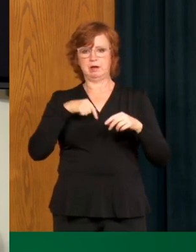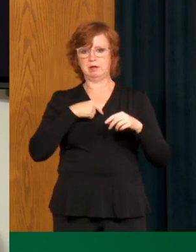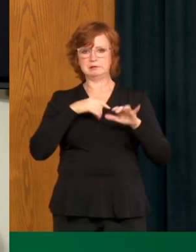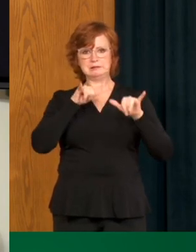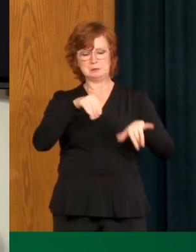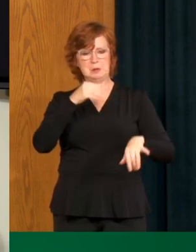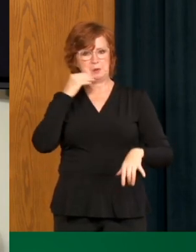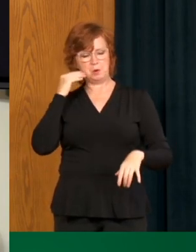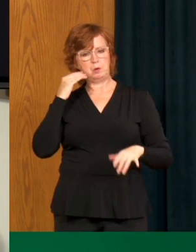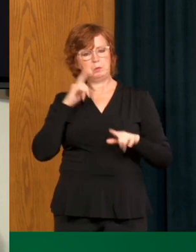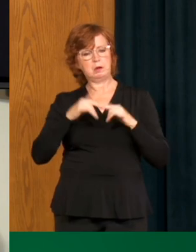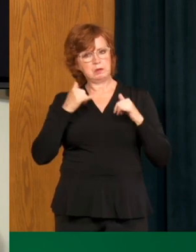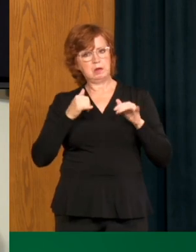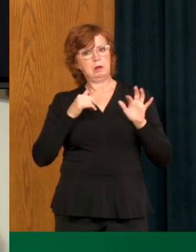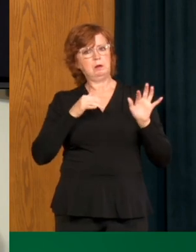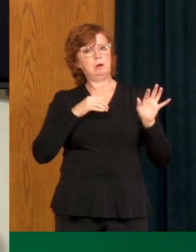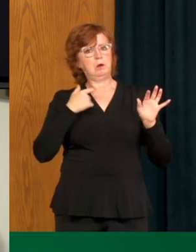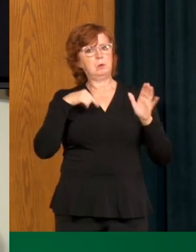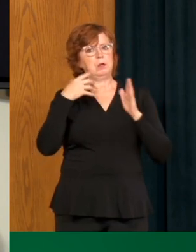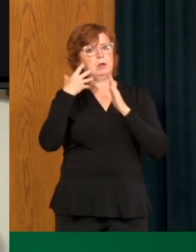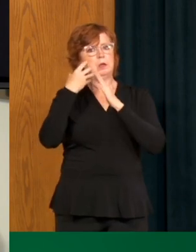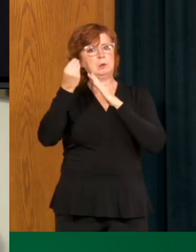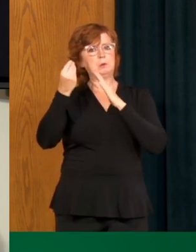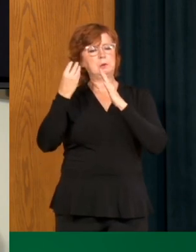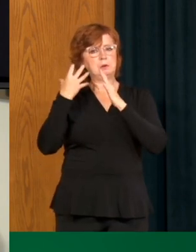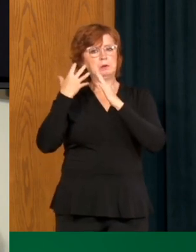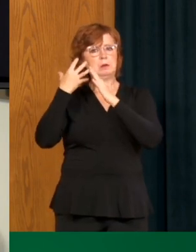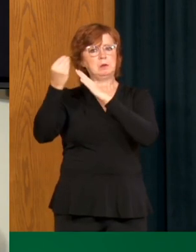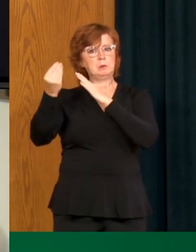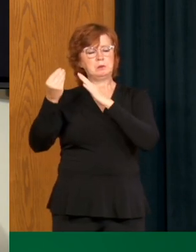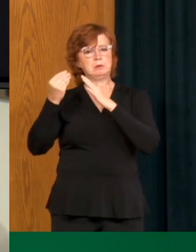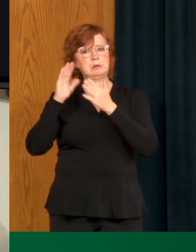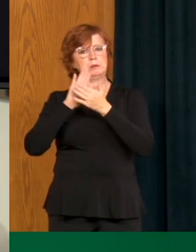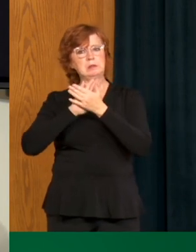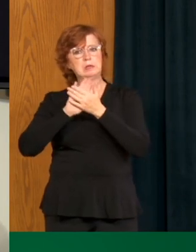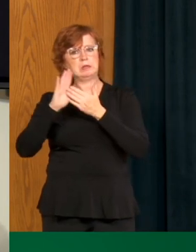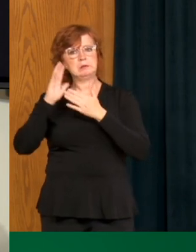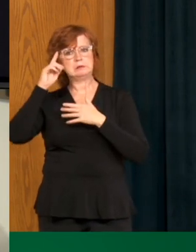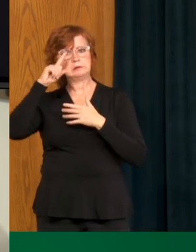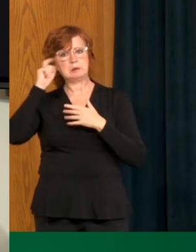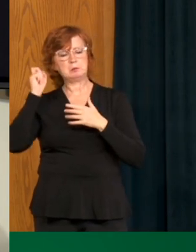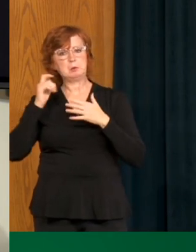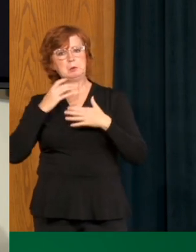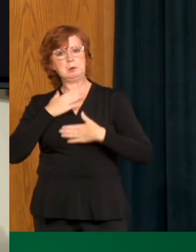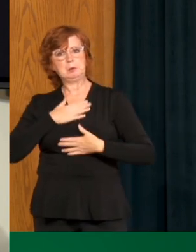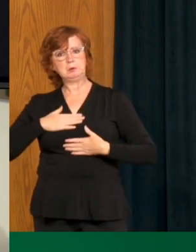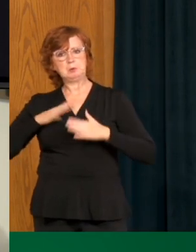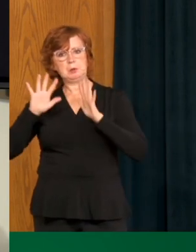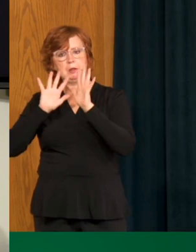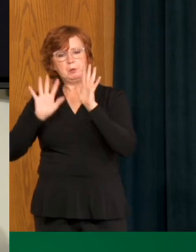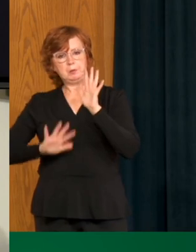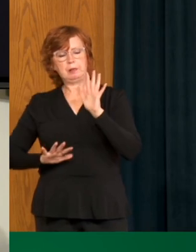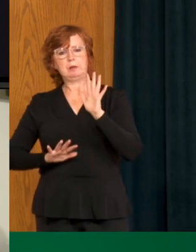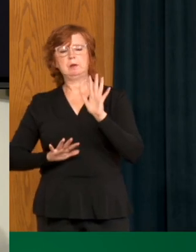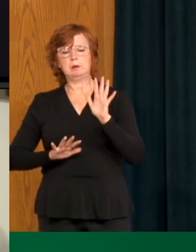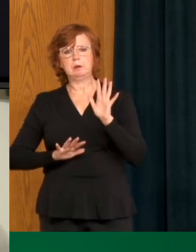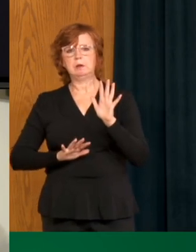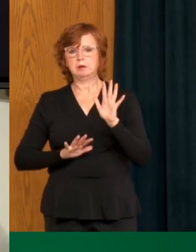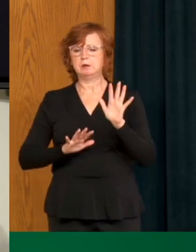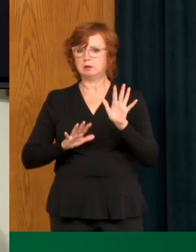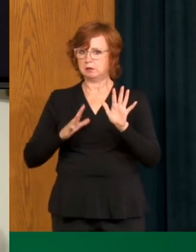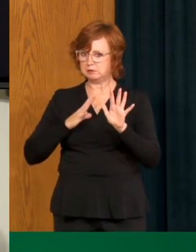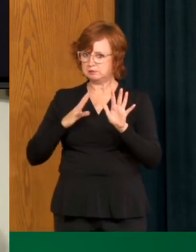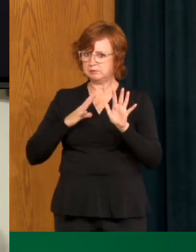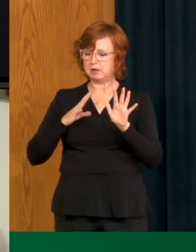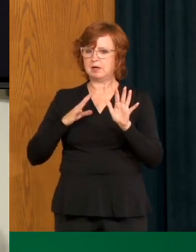through this. And especially as the weather changes and we move outdoors, know, having a mask on you and, and wearing it